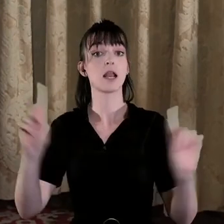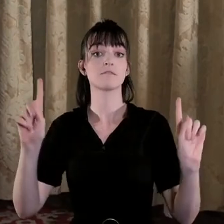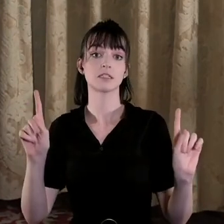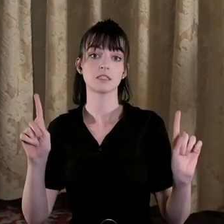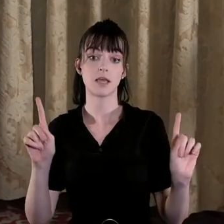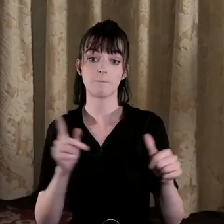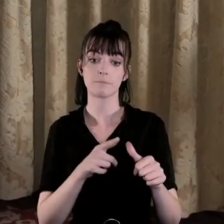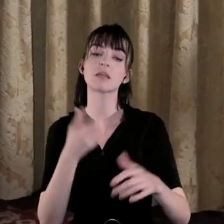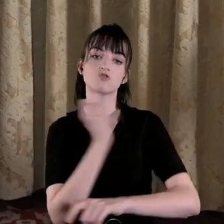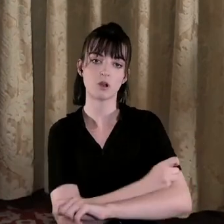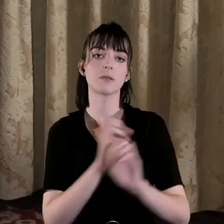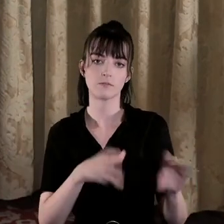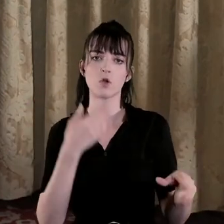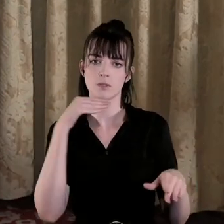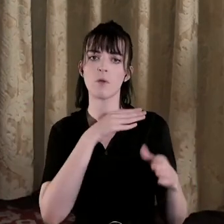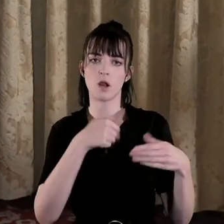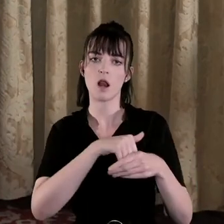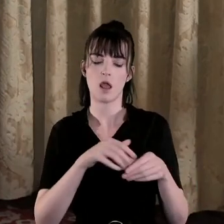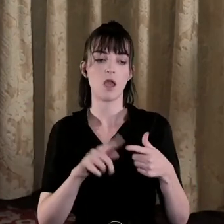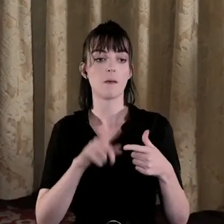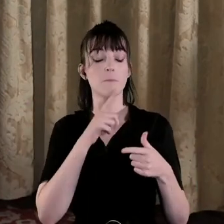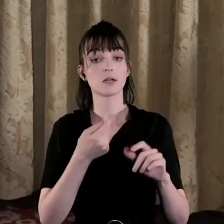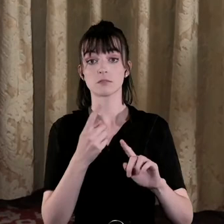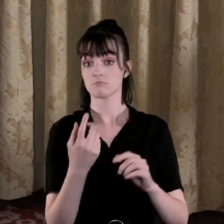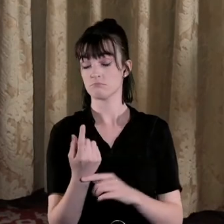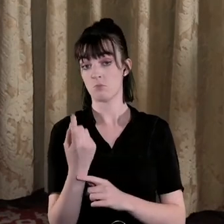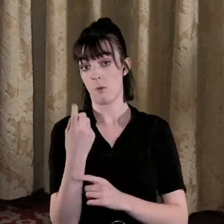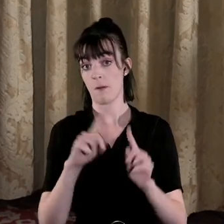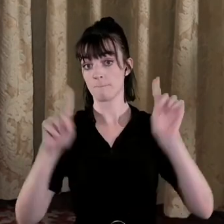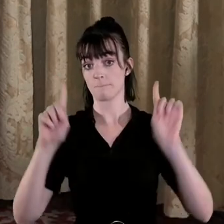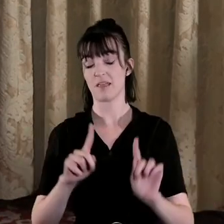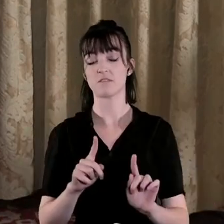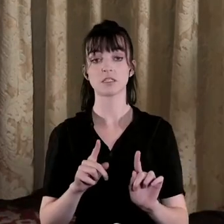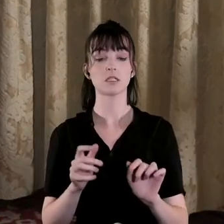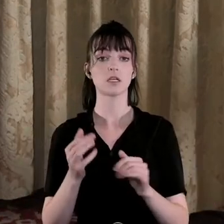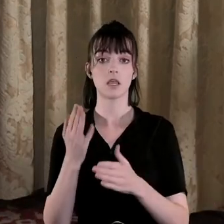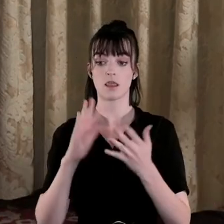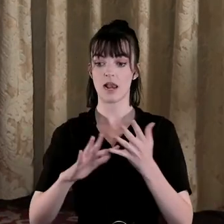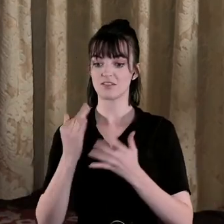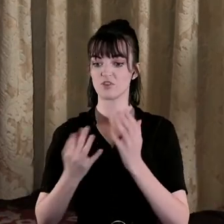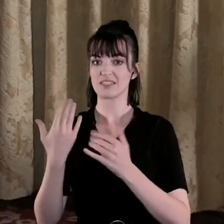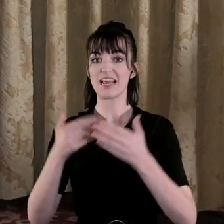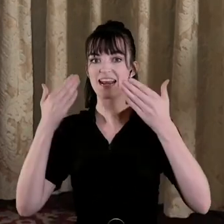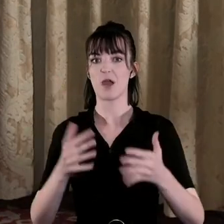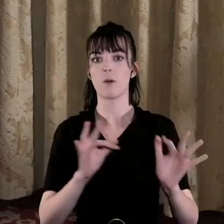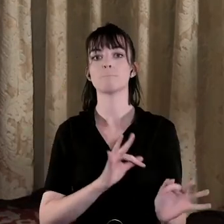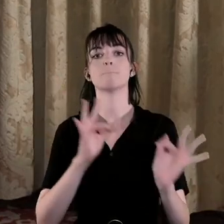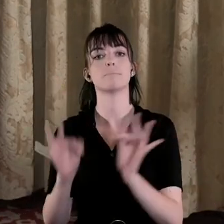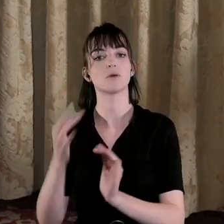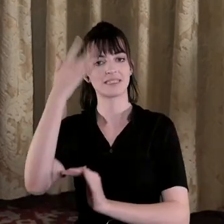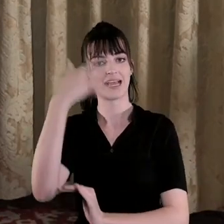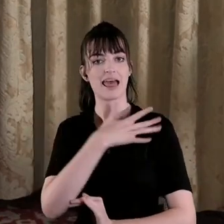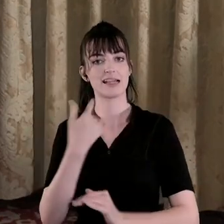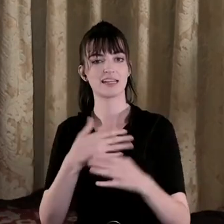apart from the troubles which is an important context but I think another big difference in the last couple decades is we become a sort of a post-Catholic country in a lot of ways and